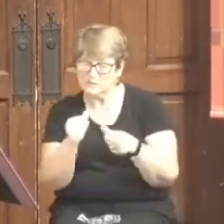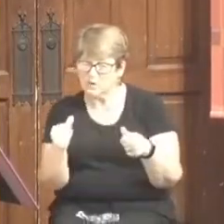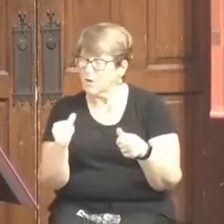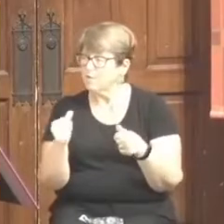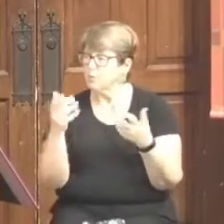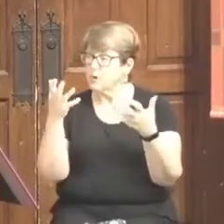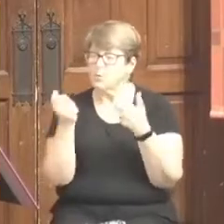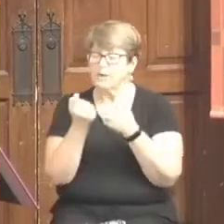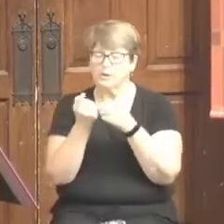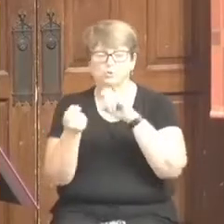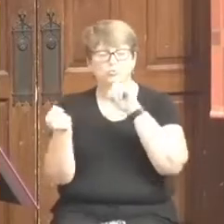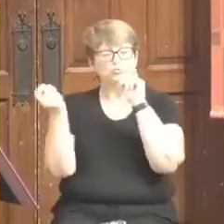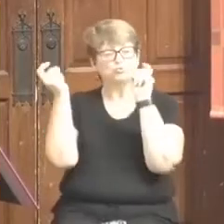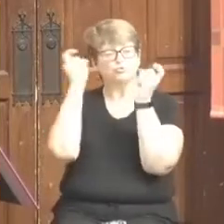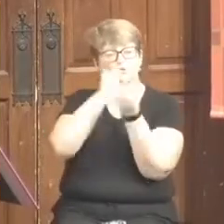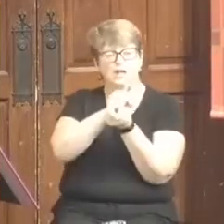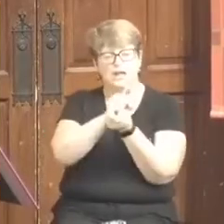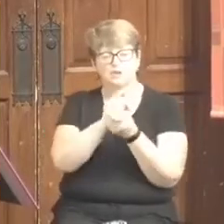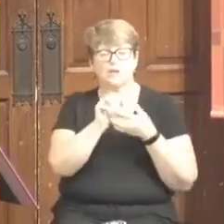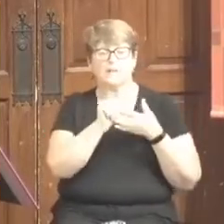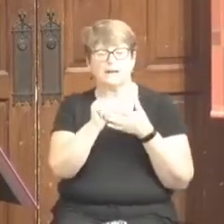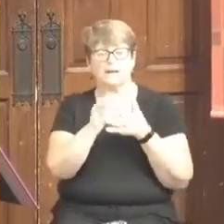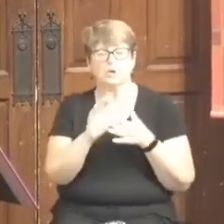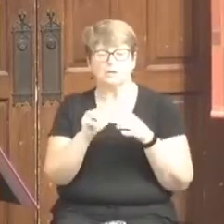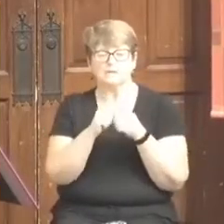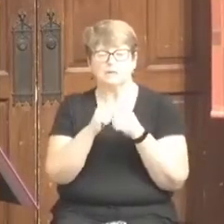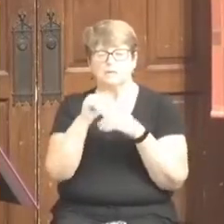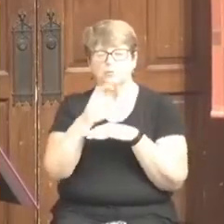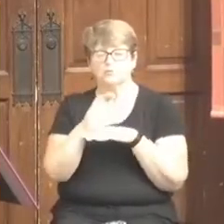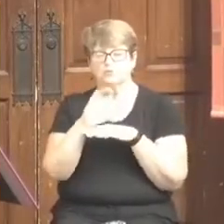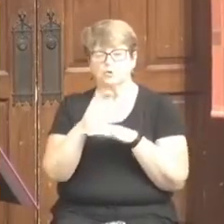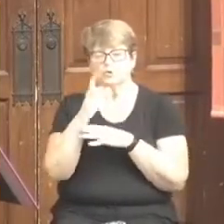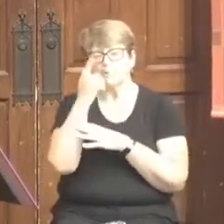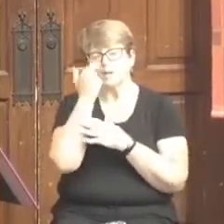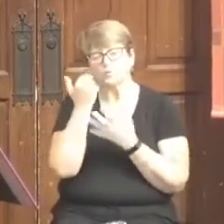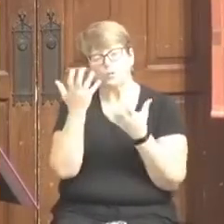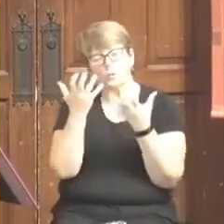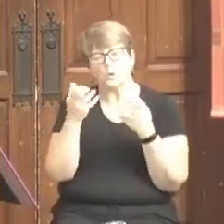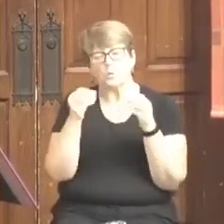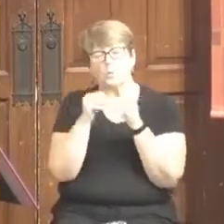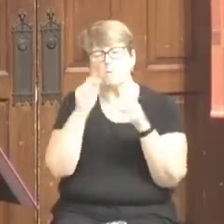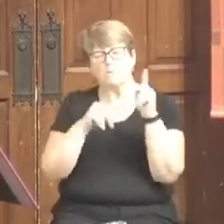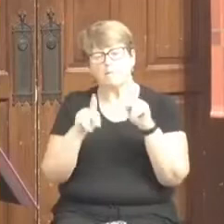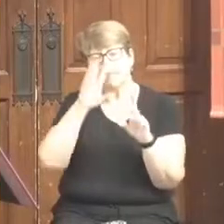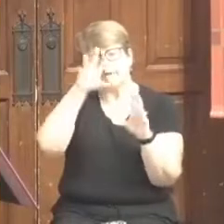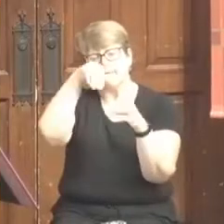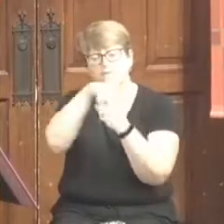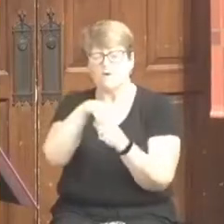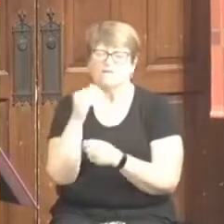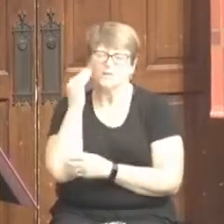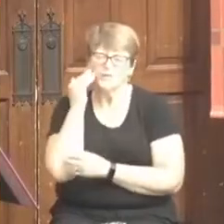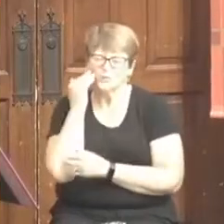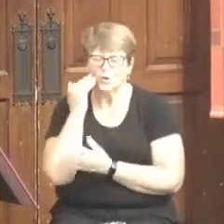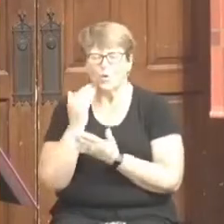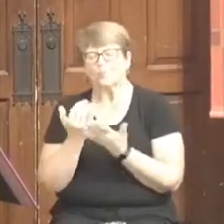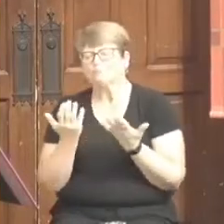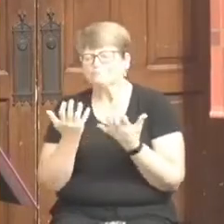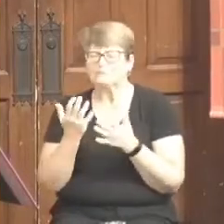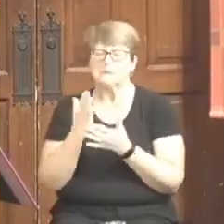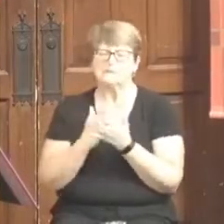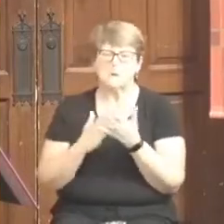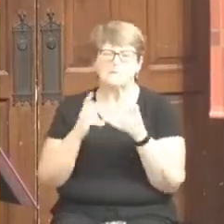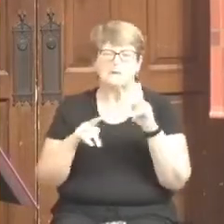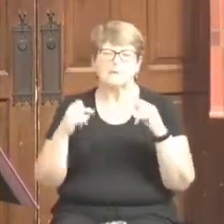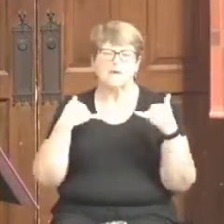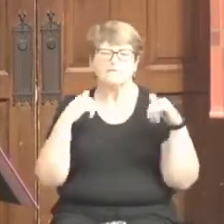rotate leadership within the church because we wanted to get more people involved. And you know how that is in some churches. People have the